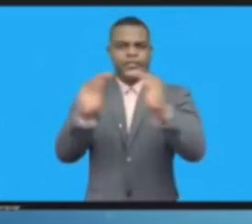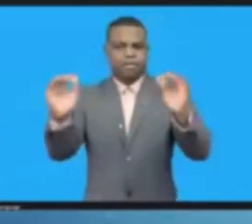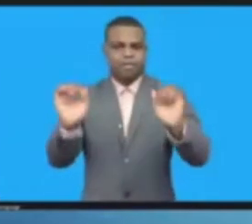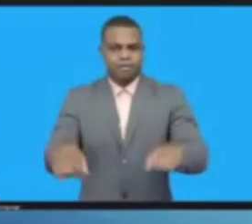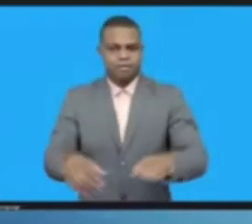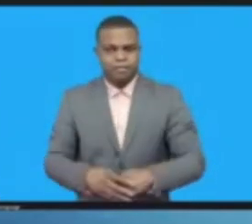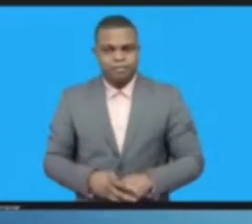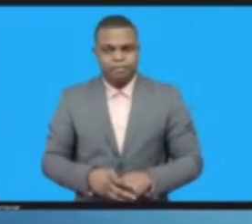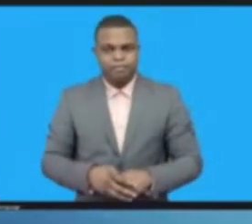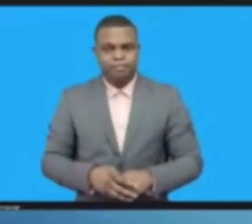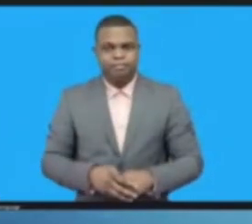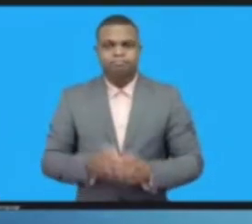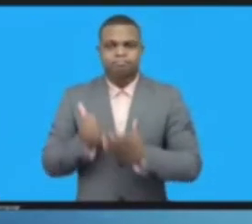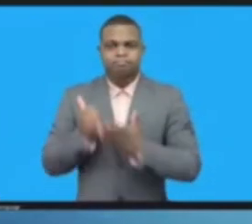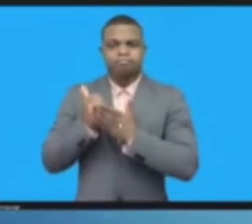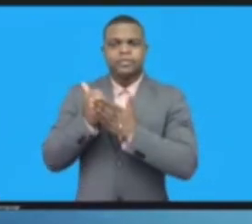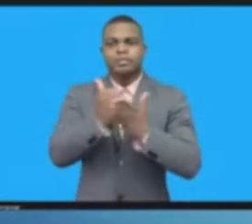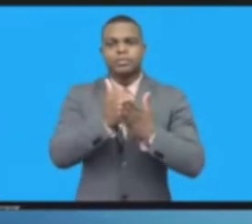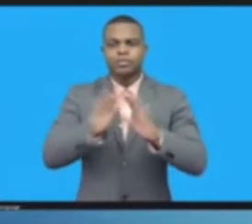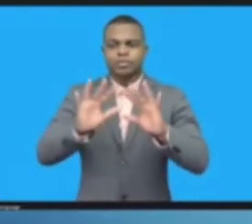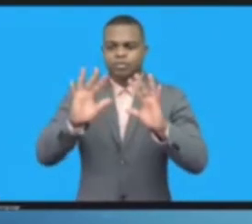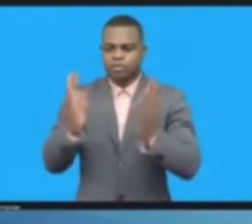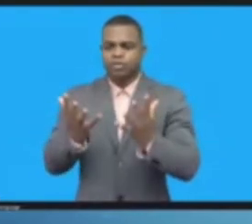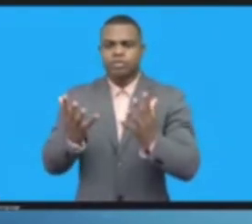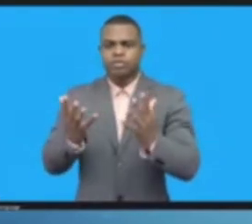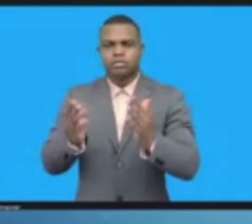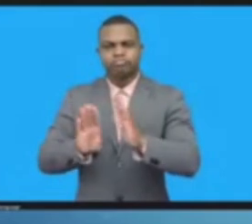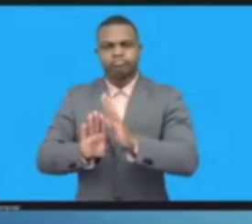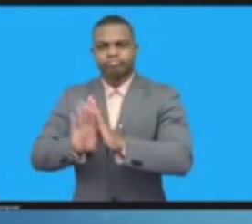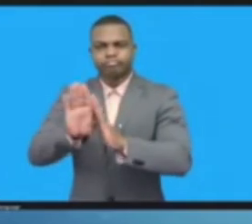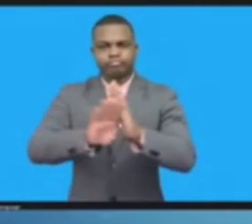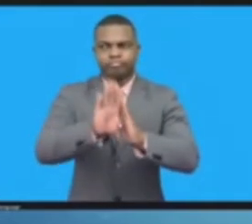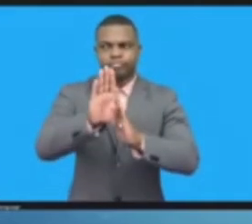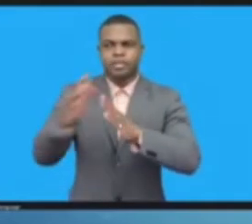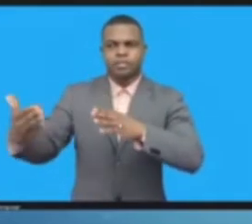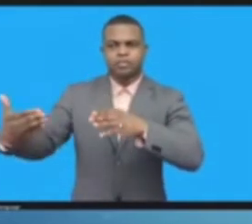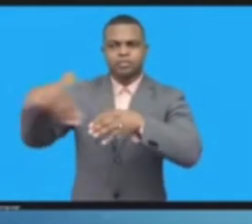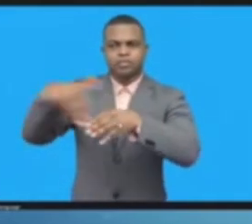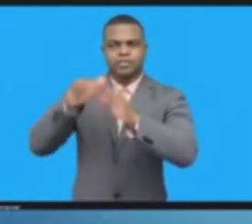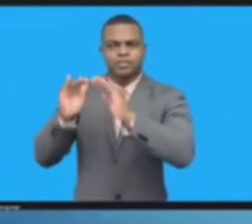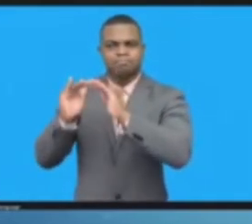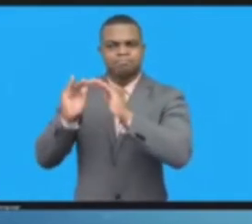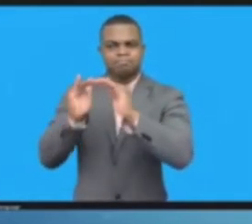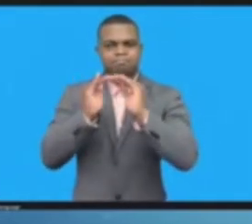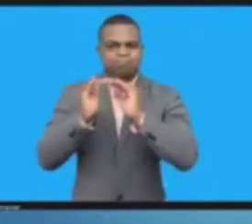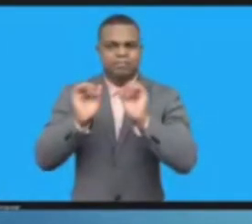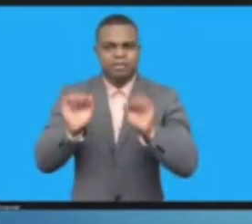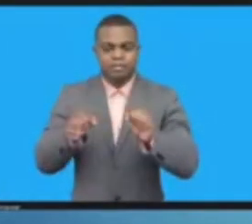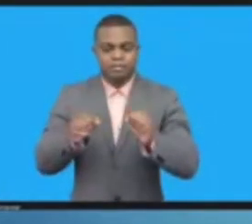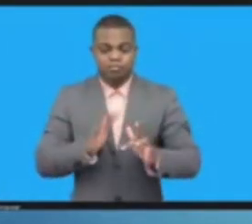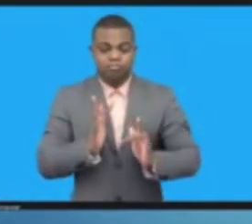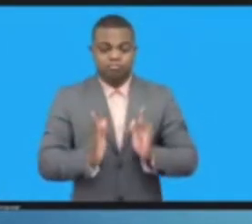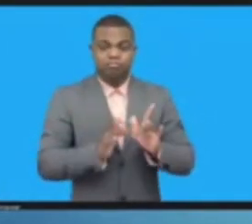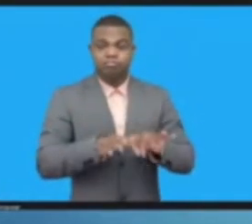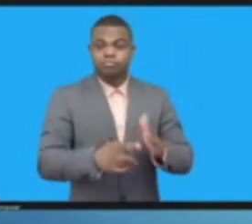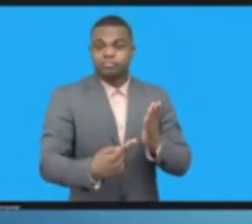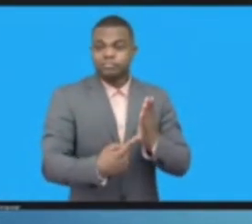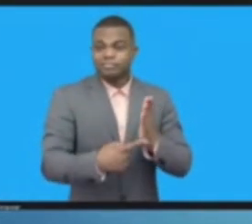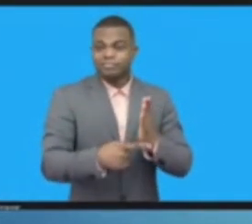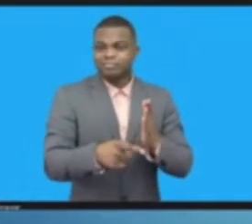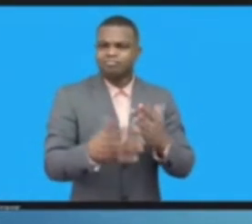we can put life-changing power, the life-changing power of education in the hands of all.